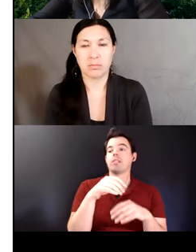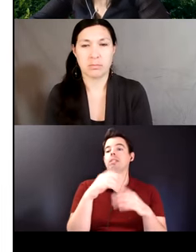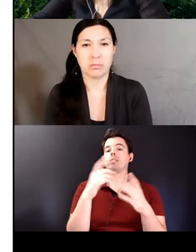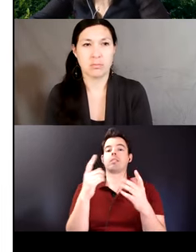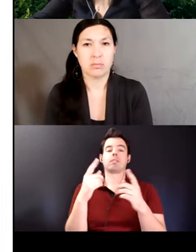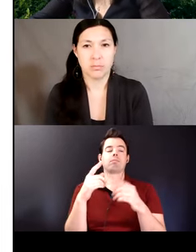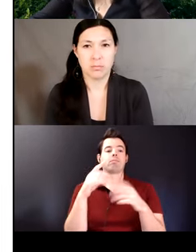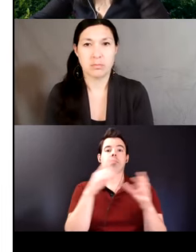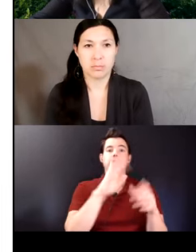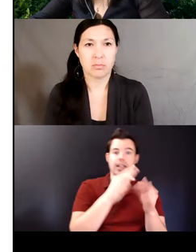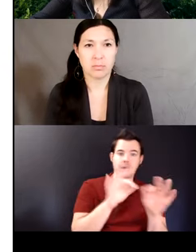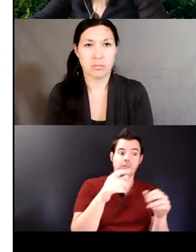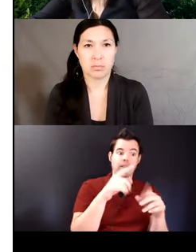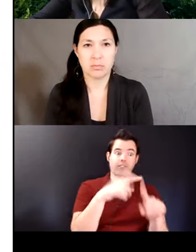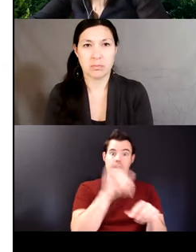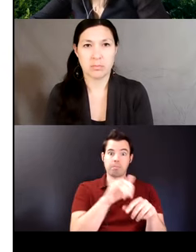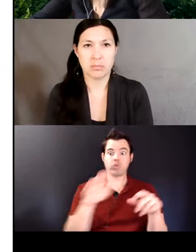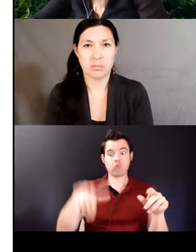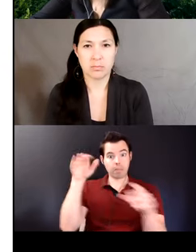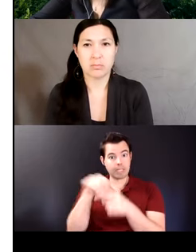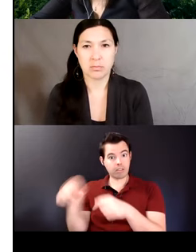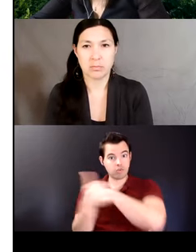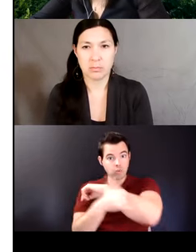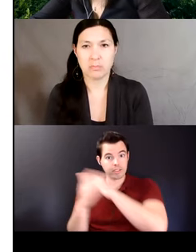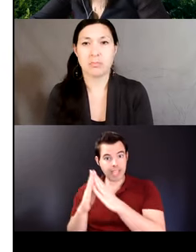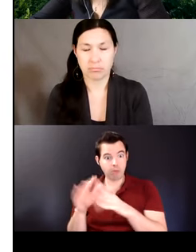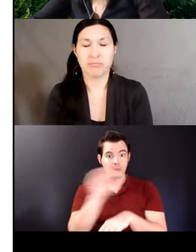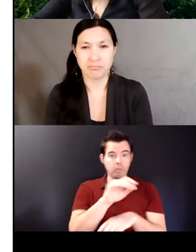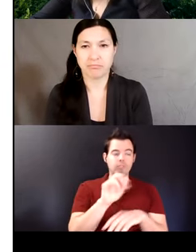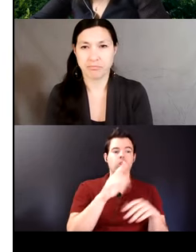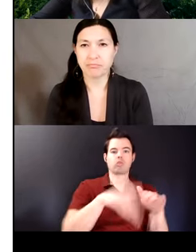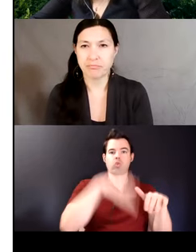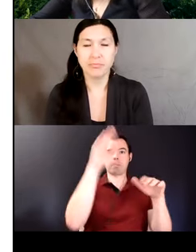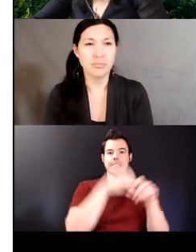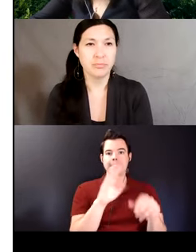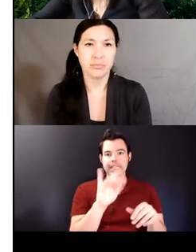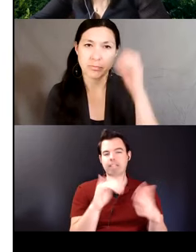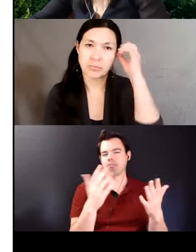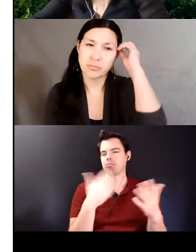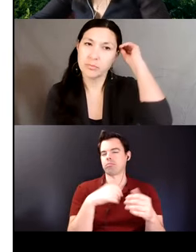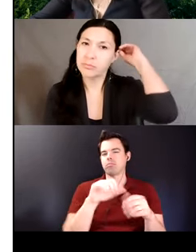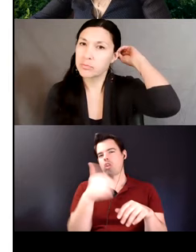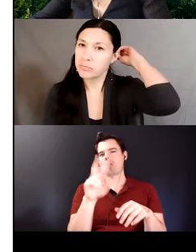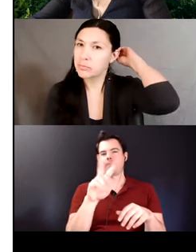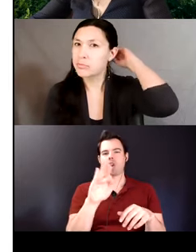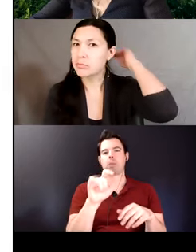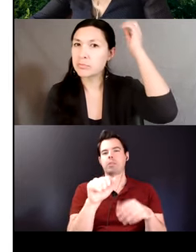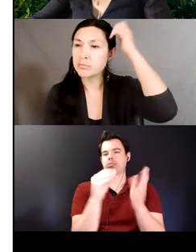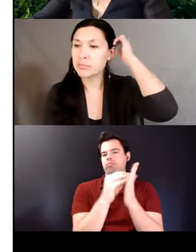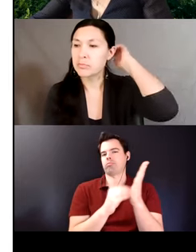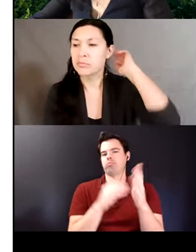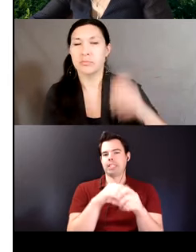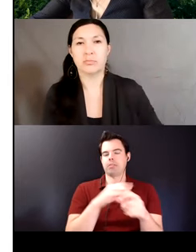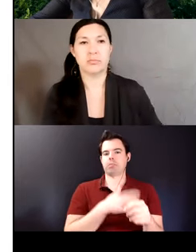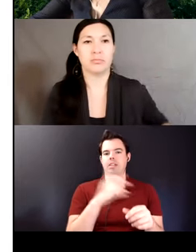and so on I also had another variable for complex suffix here is a